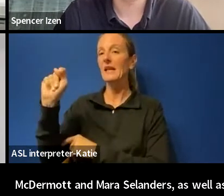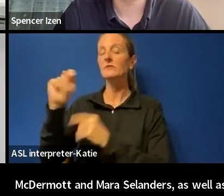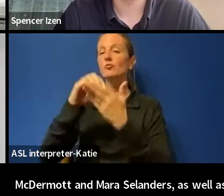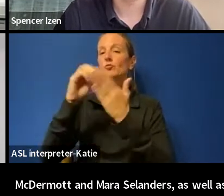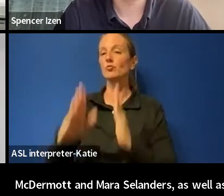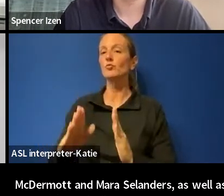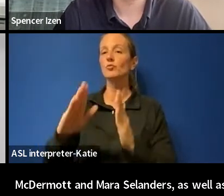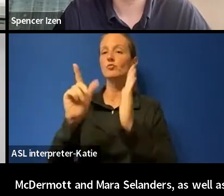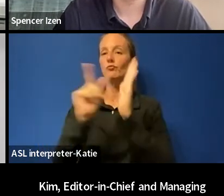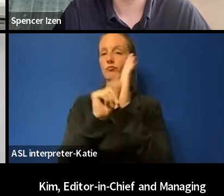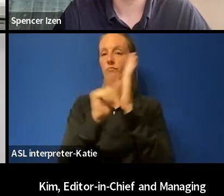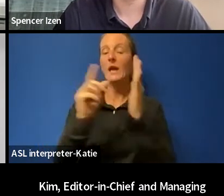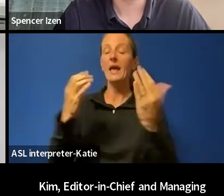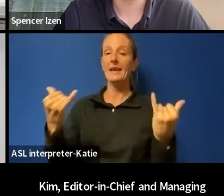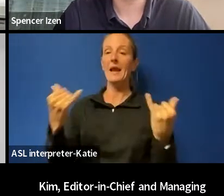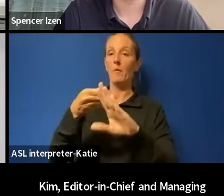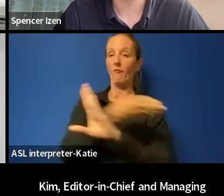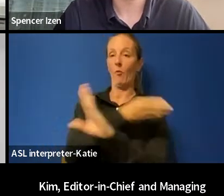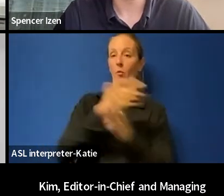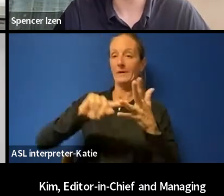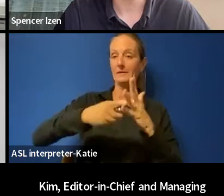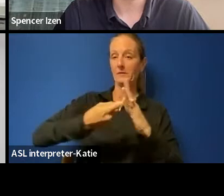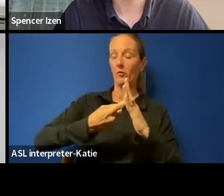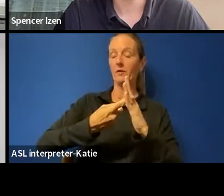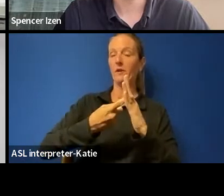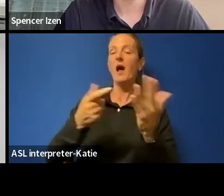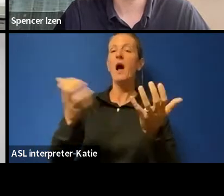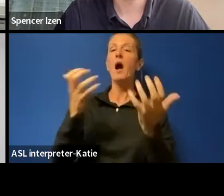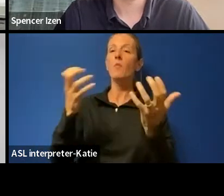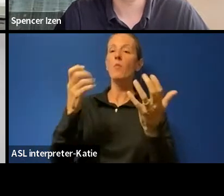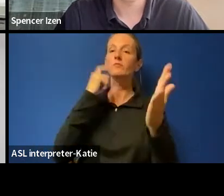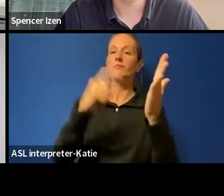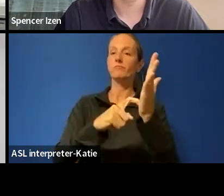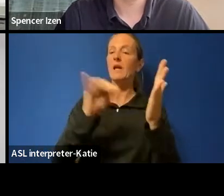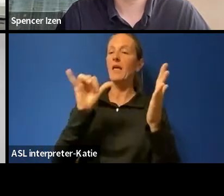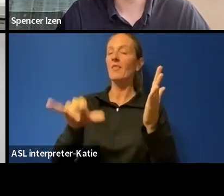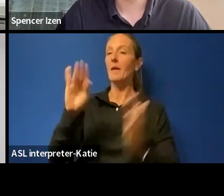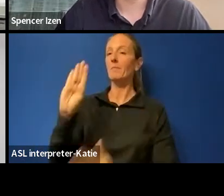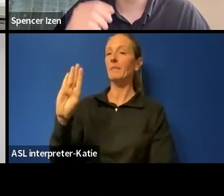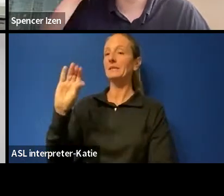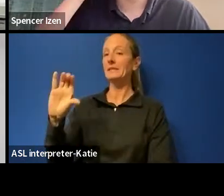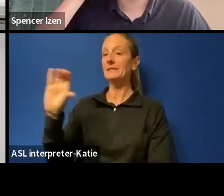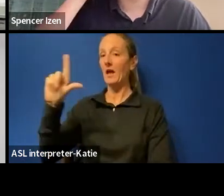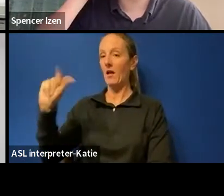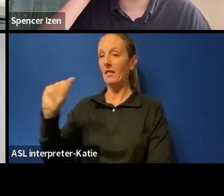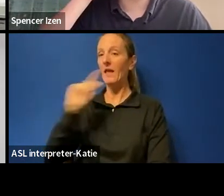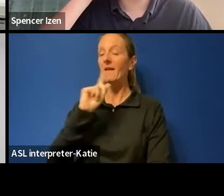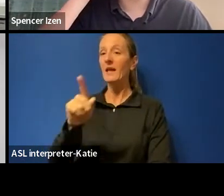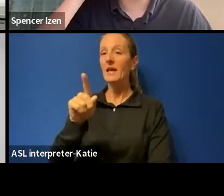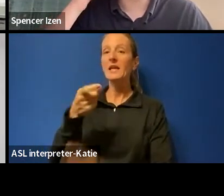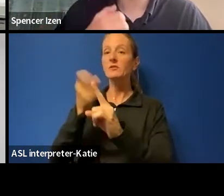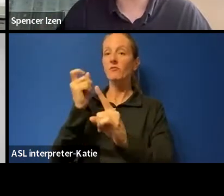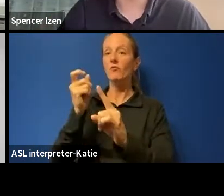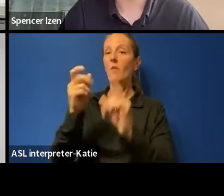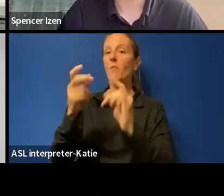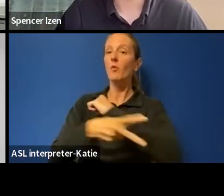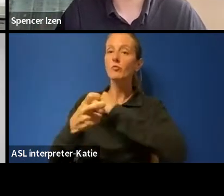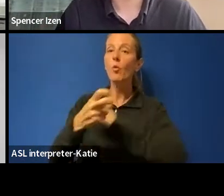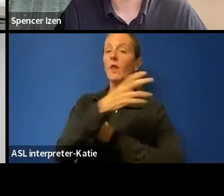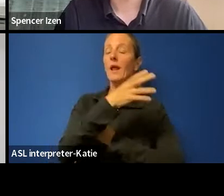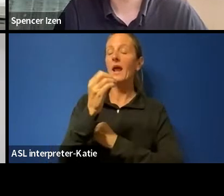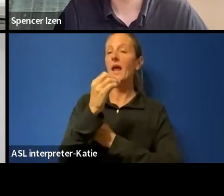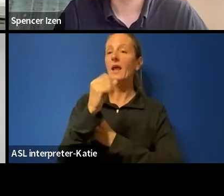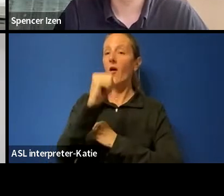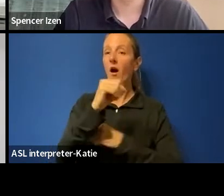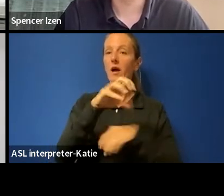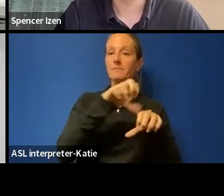Before we begin our event, I would like to acknowledge that the BCCLA is based on the stolen and unceded Coast Salish